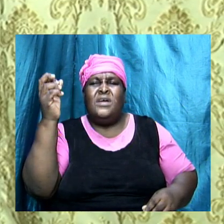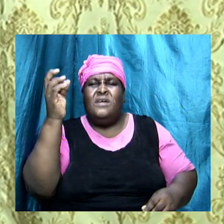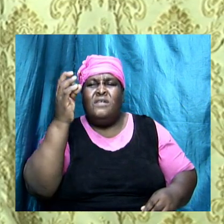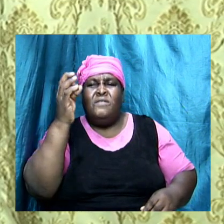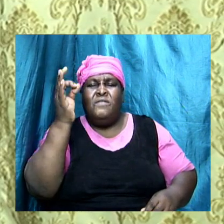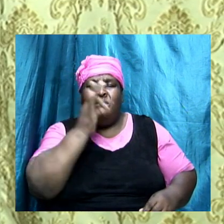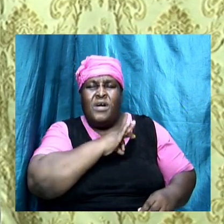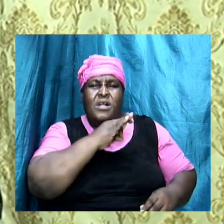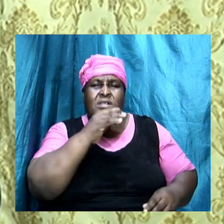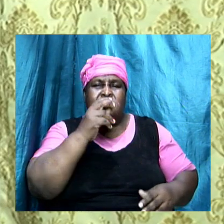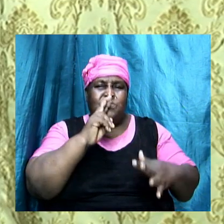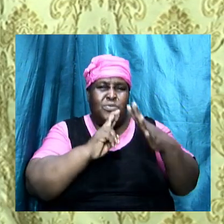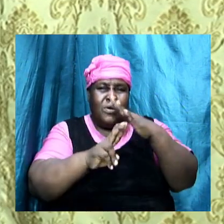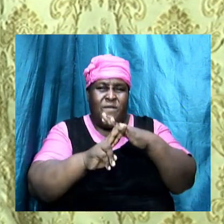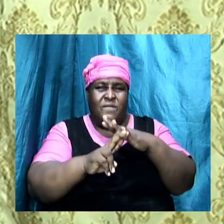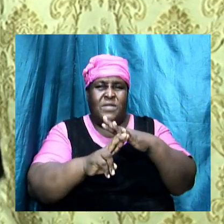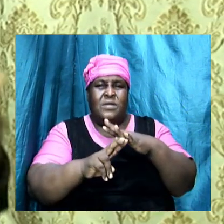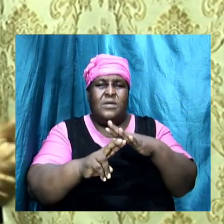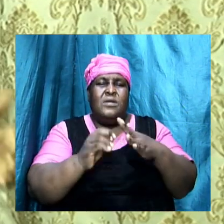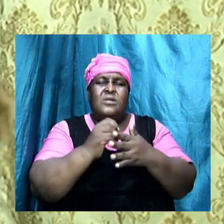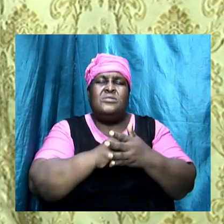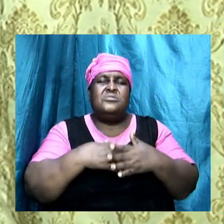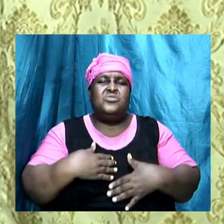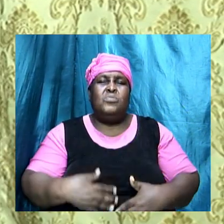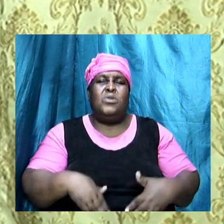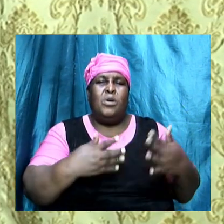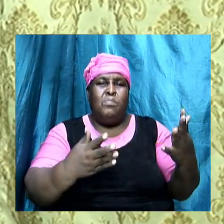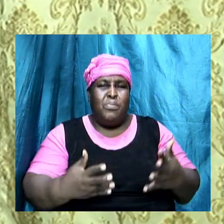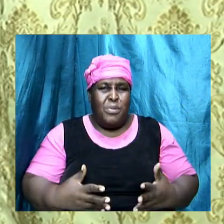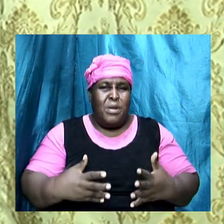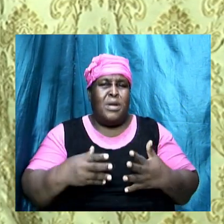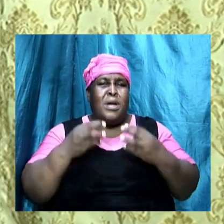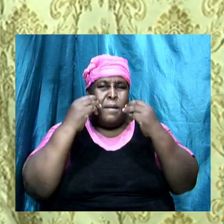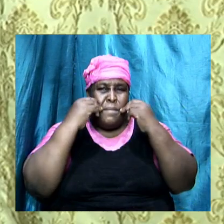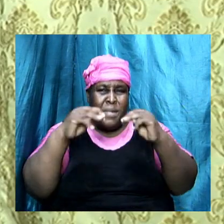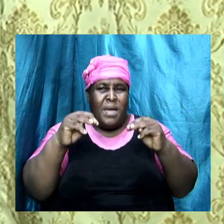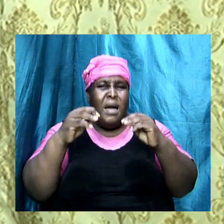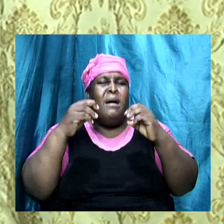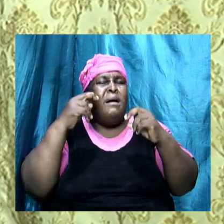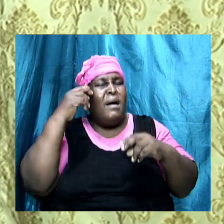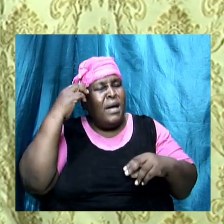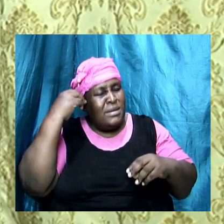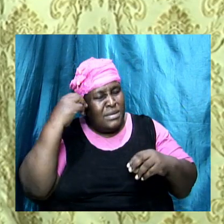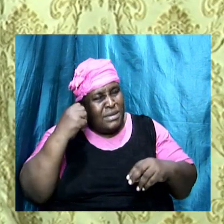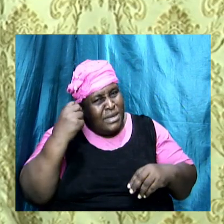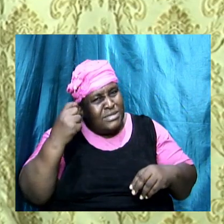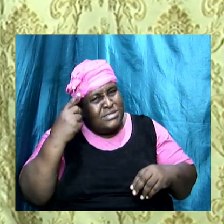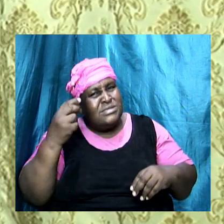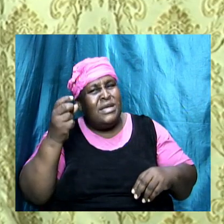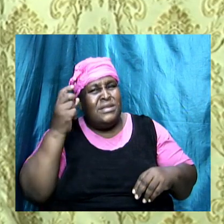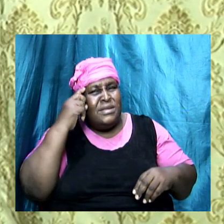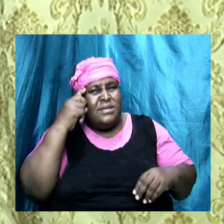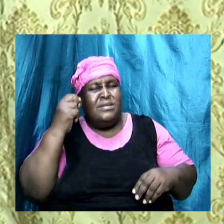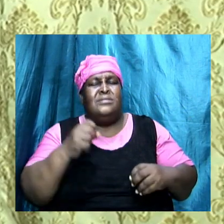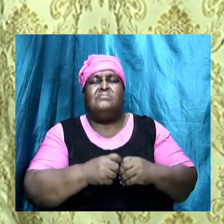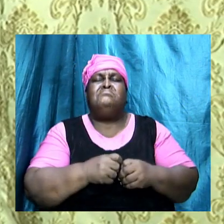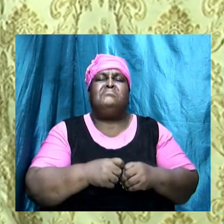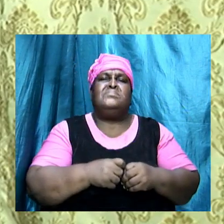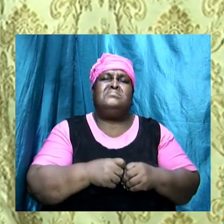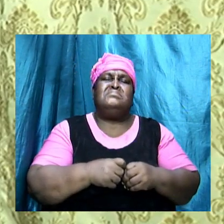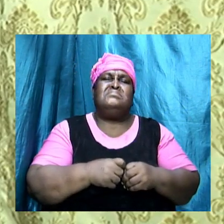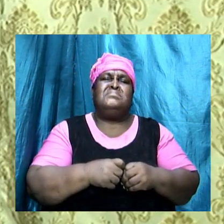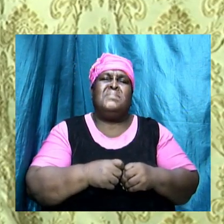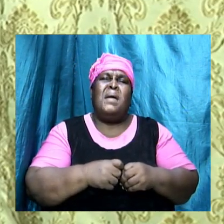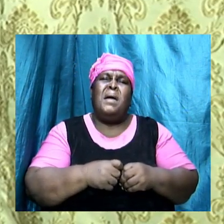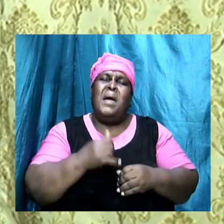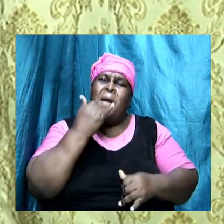person somebody that will bring a message that will rub him and say we understand David he does get caught up in the moment and